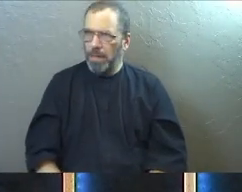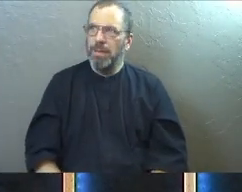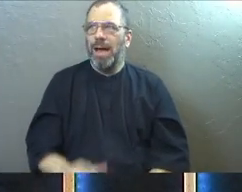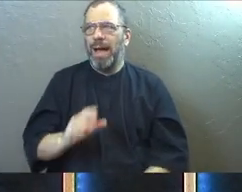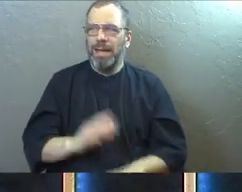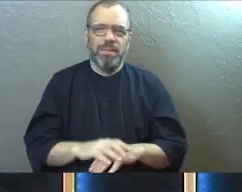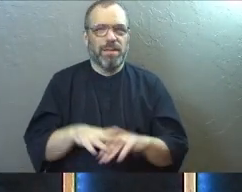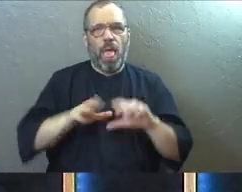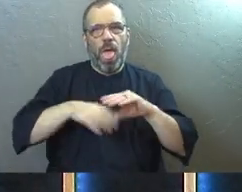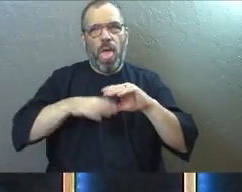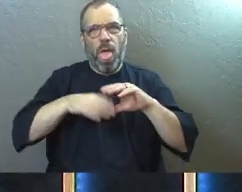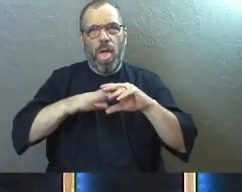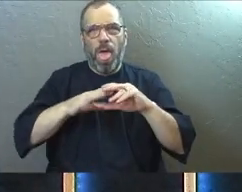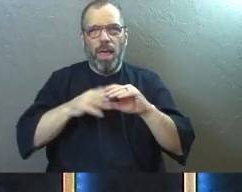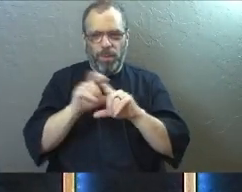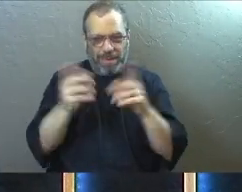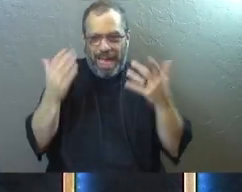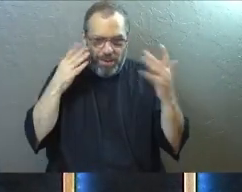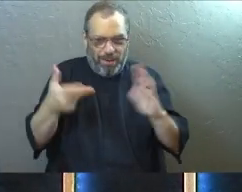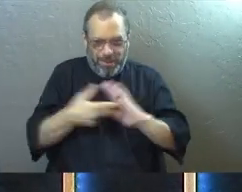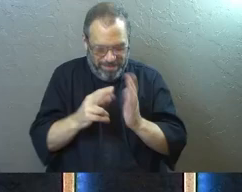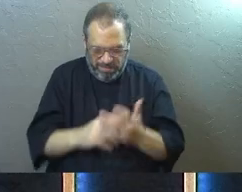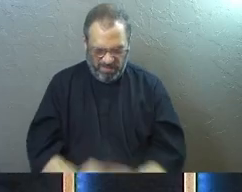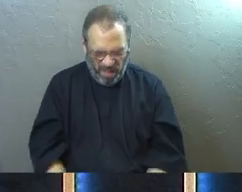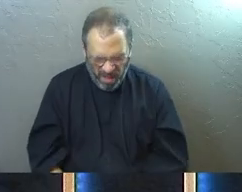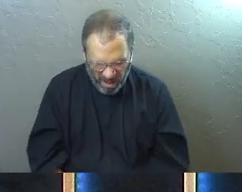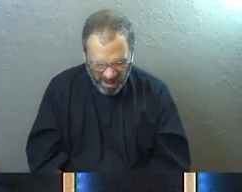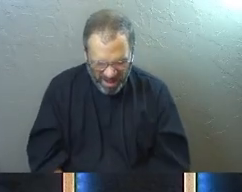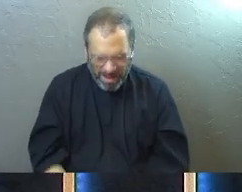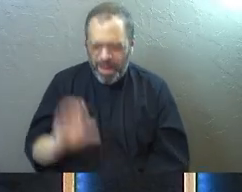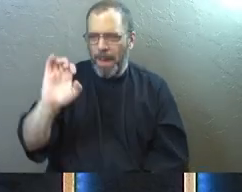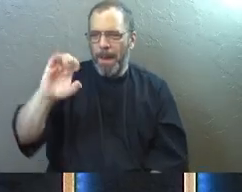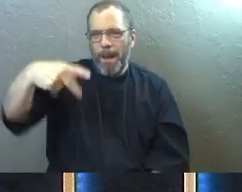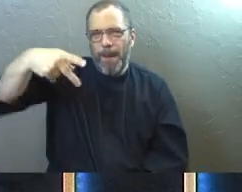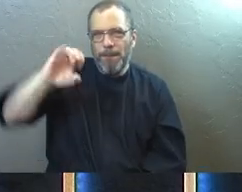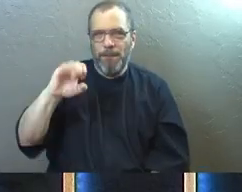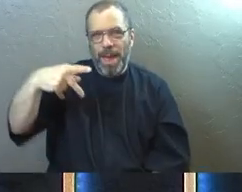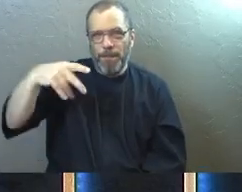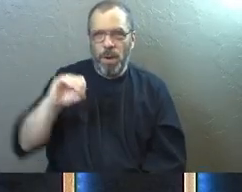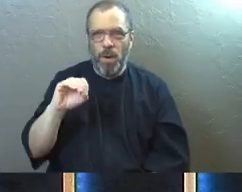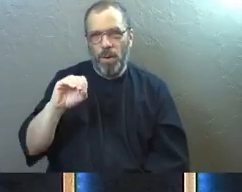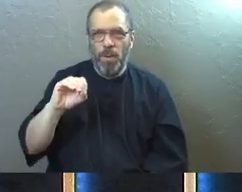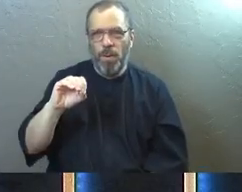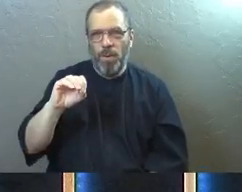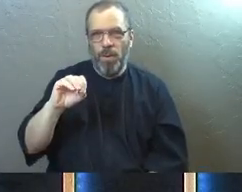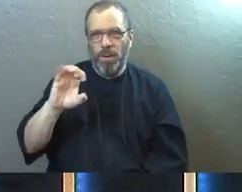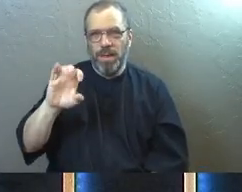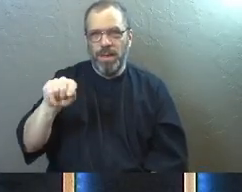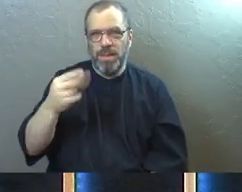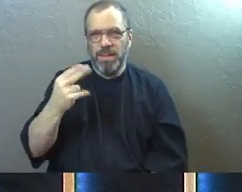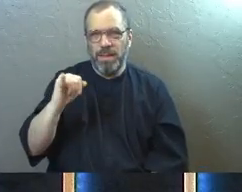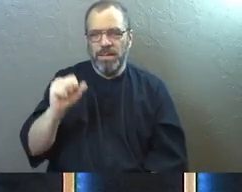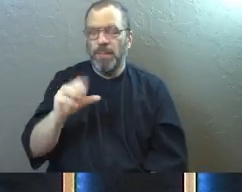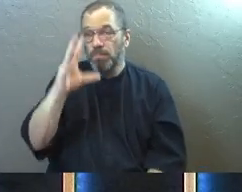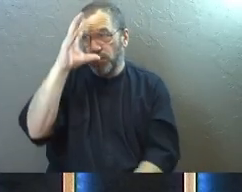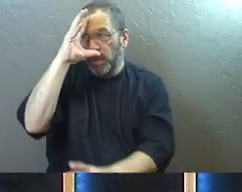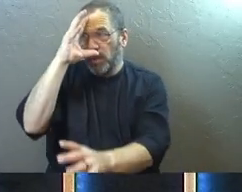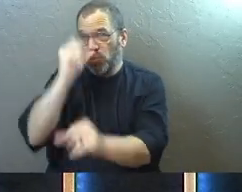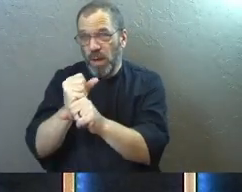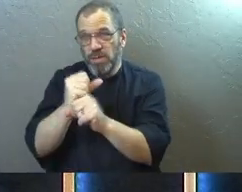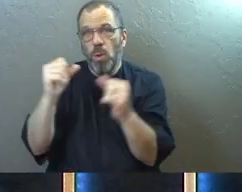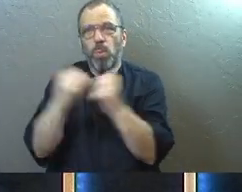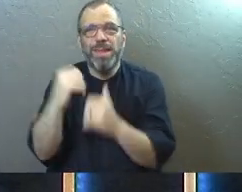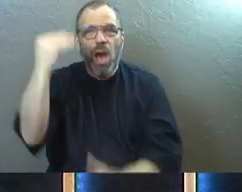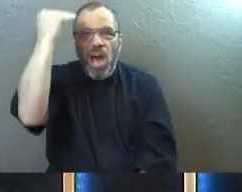gibberish up here and just trust me that that's what it says, okay? I don't even know what these words are. Pepoethesis, okay? The Greek word for confidence. And it means trust and